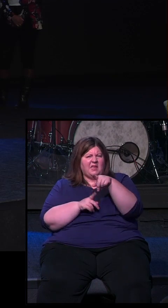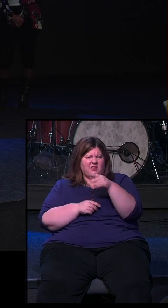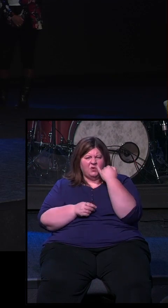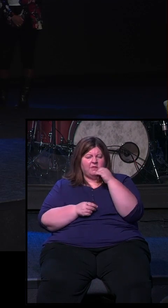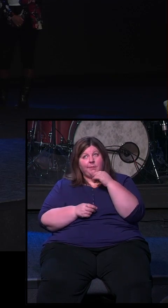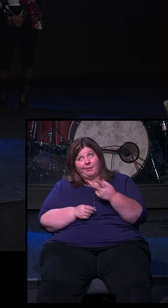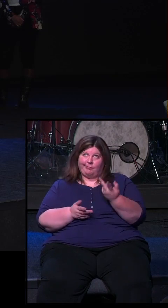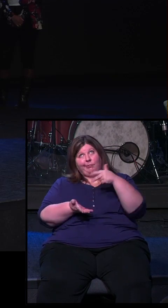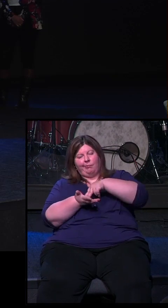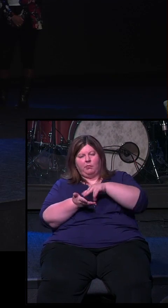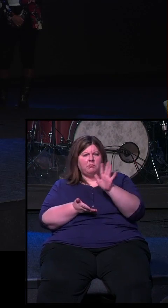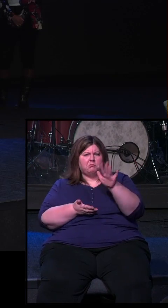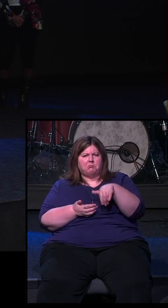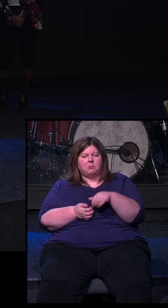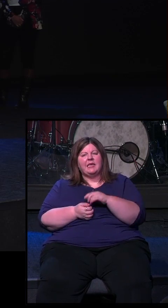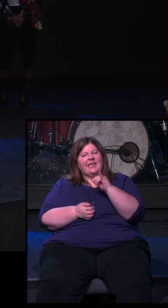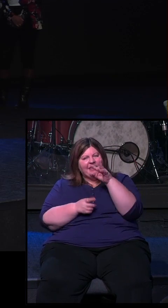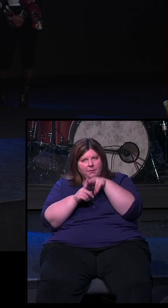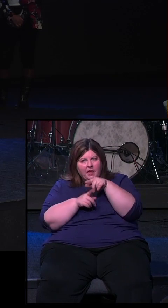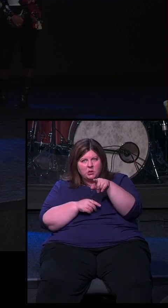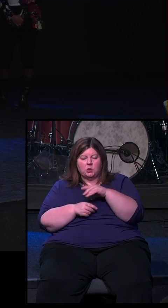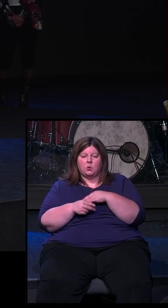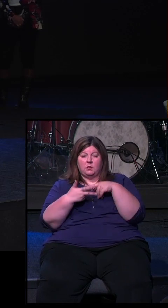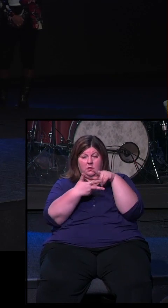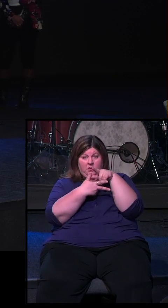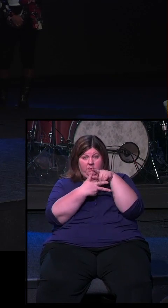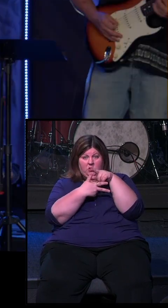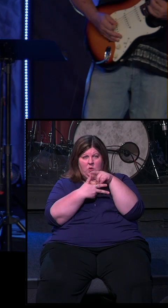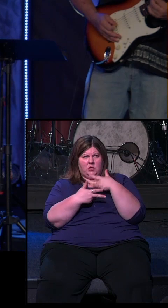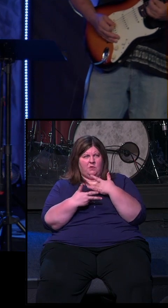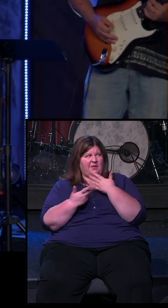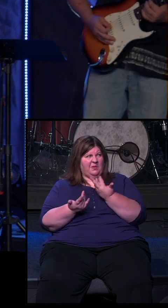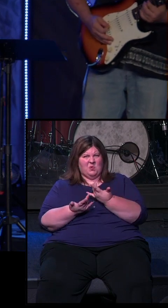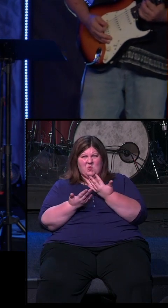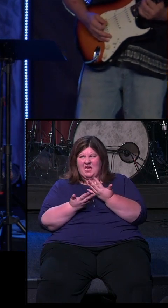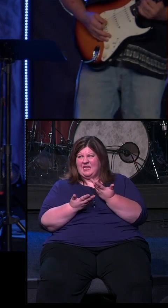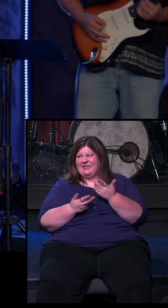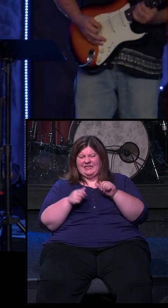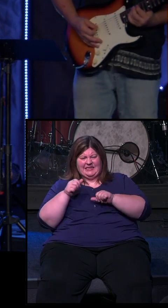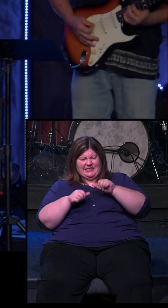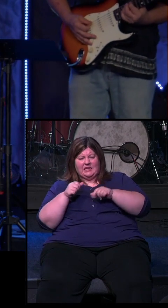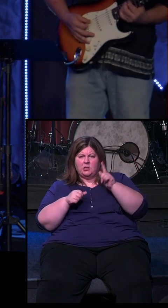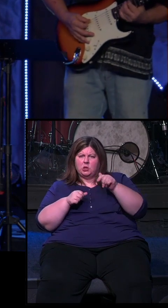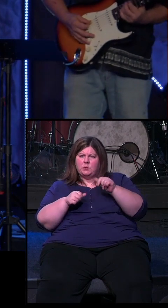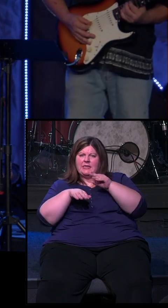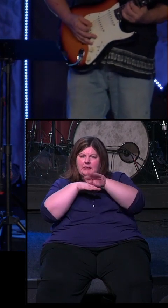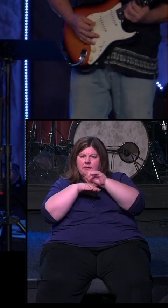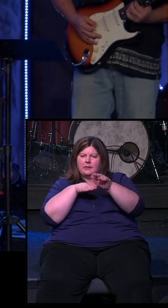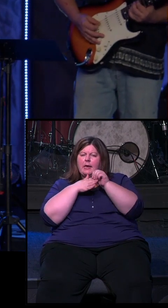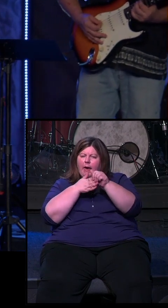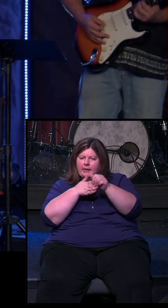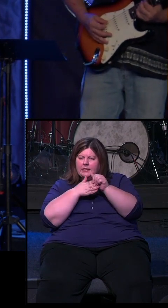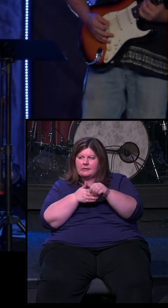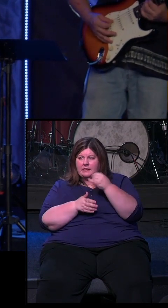to stand up. So, the first one here is, are you in a place right now, waiting without clarity? Do you need guidance? Stand up if